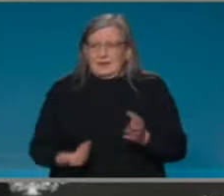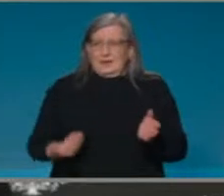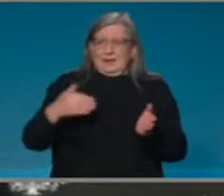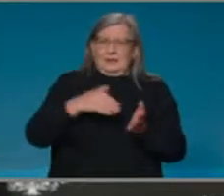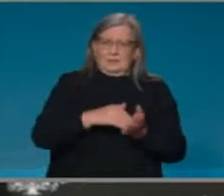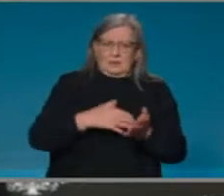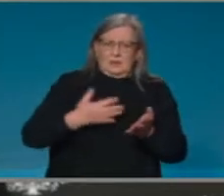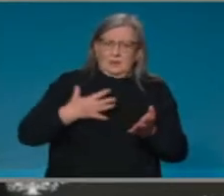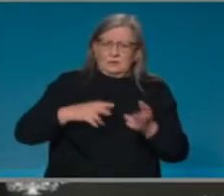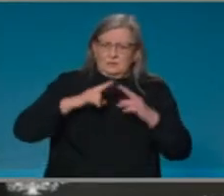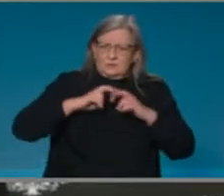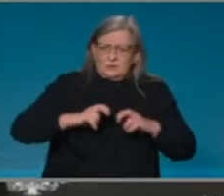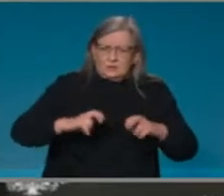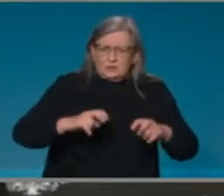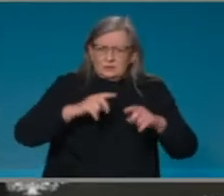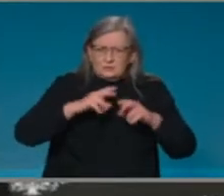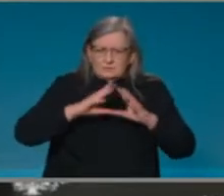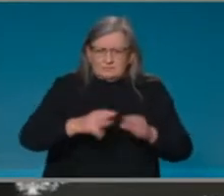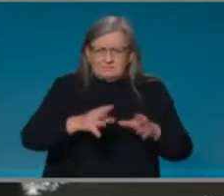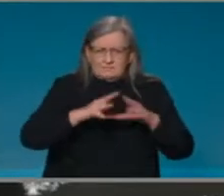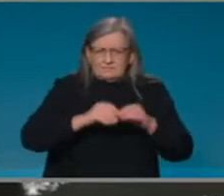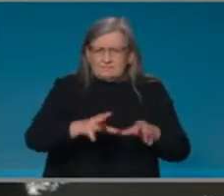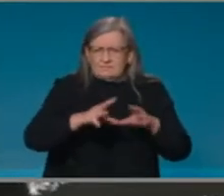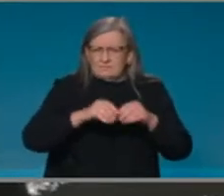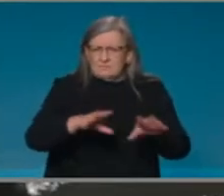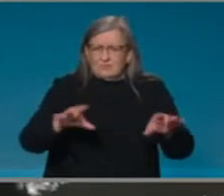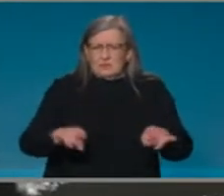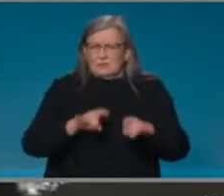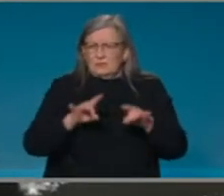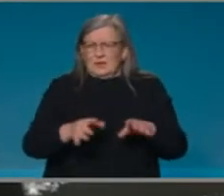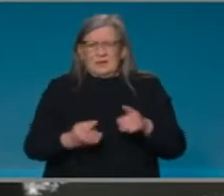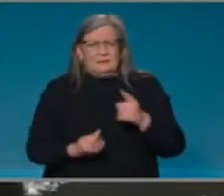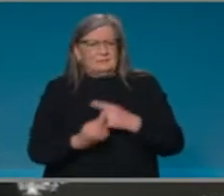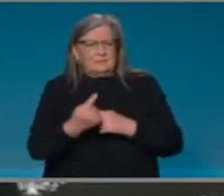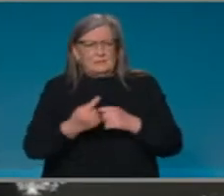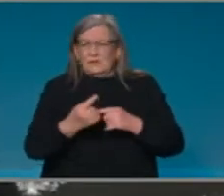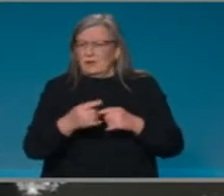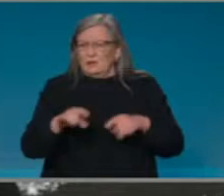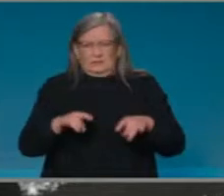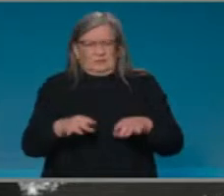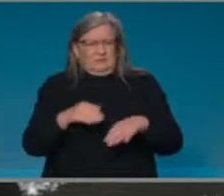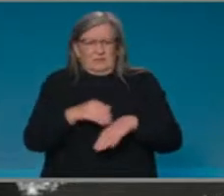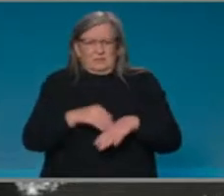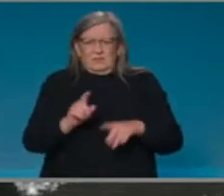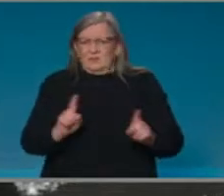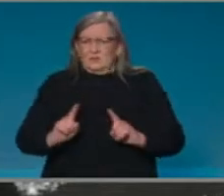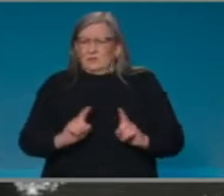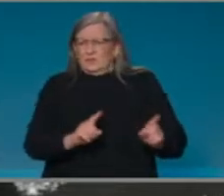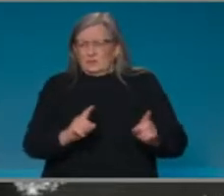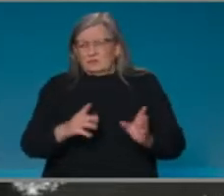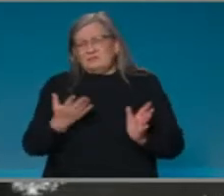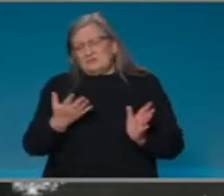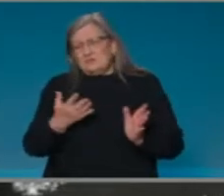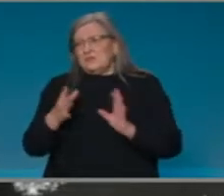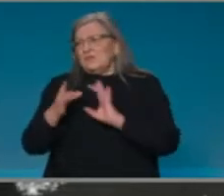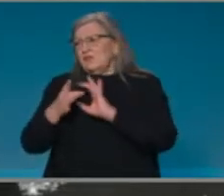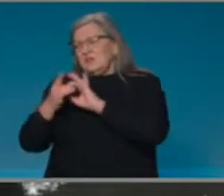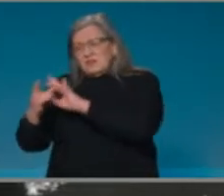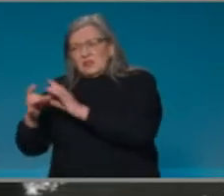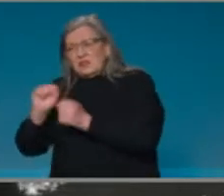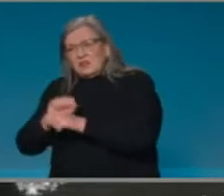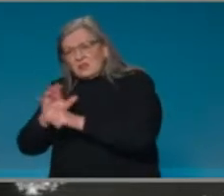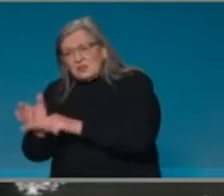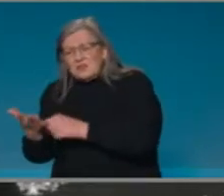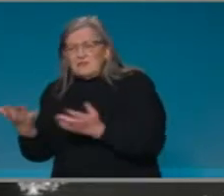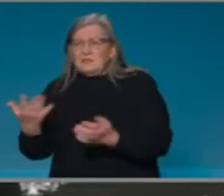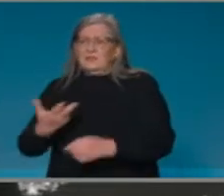to problems in Australia. In relation to COVID-19 and the vaccine rollout, as I mentioned,